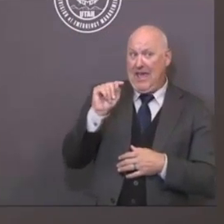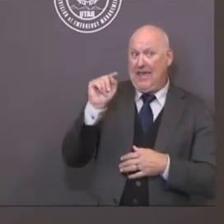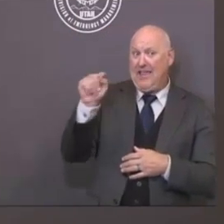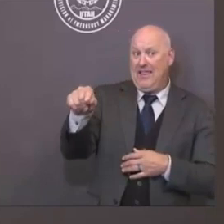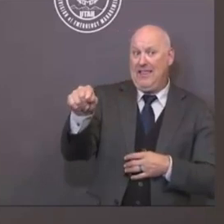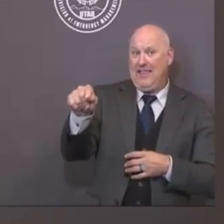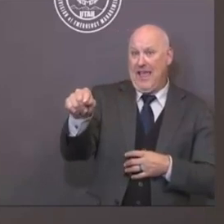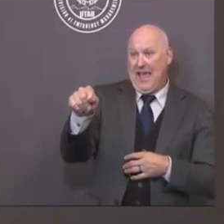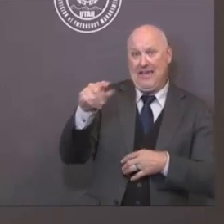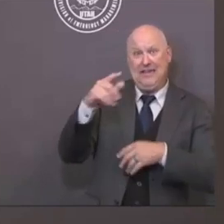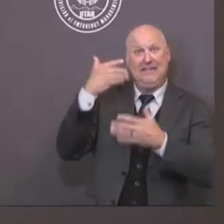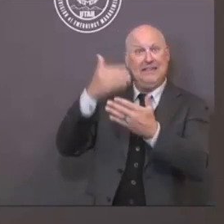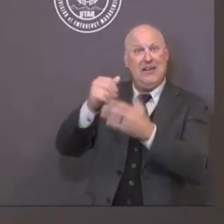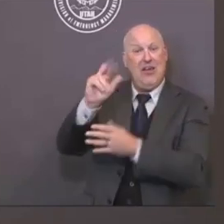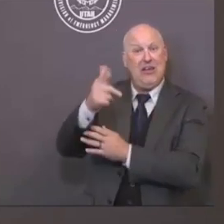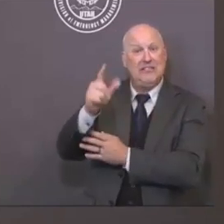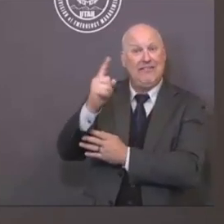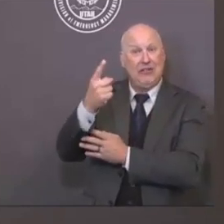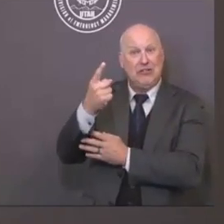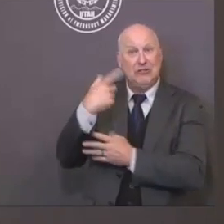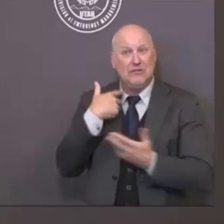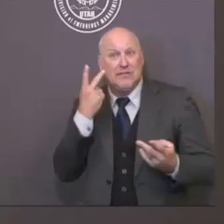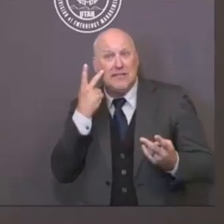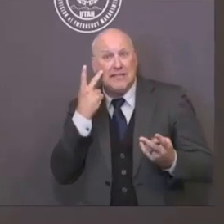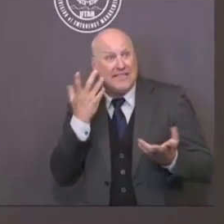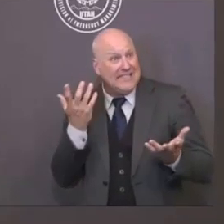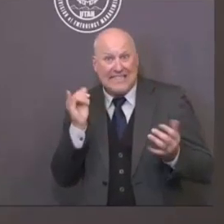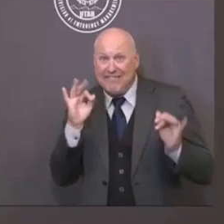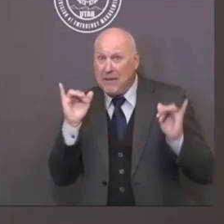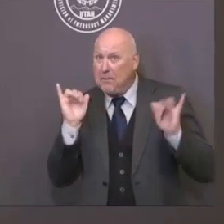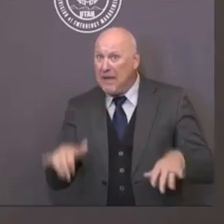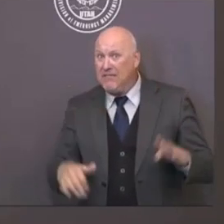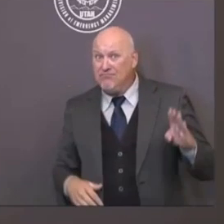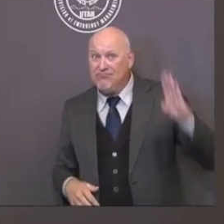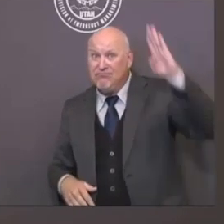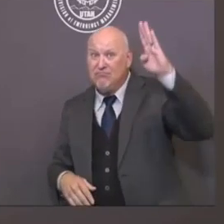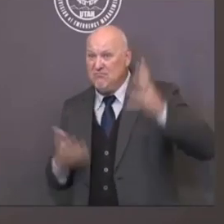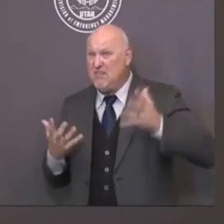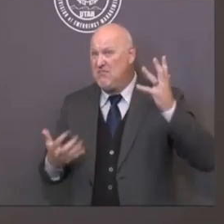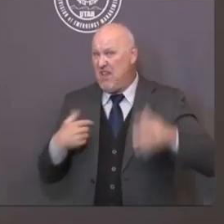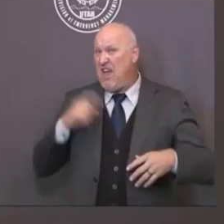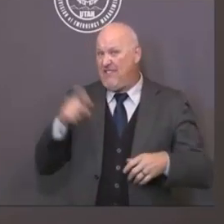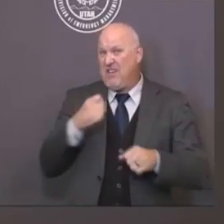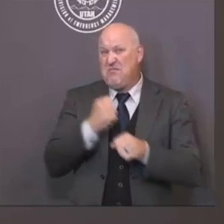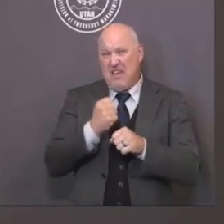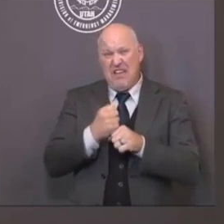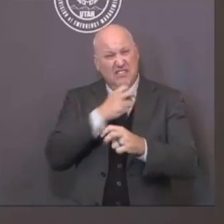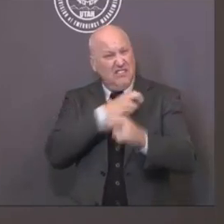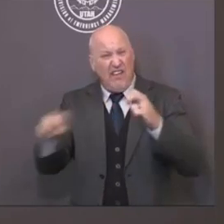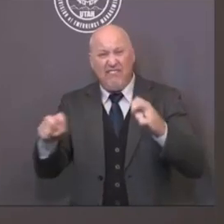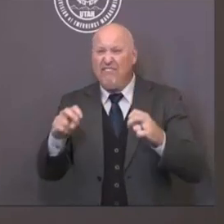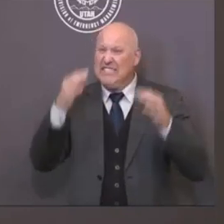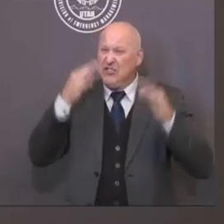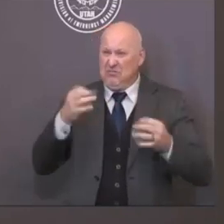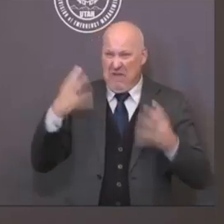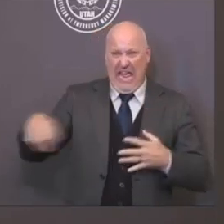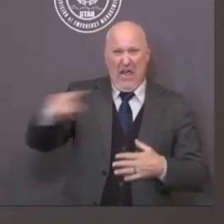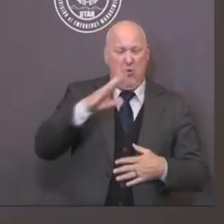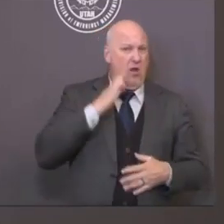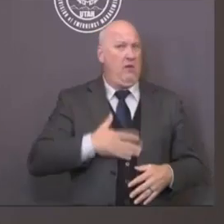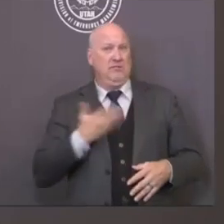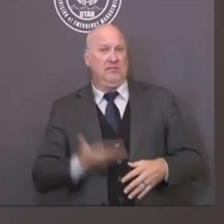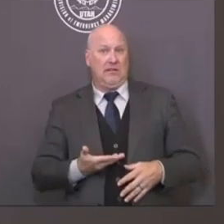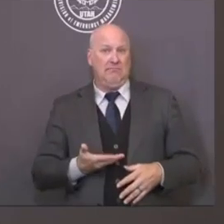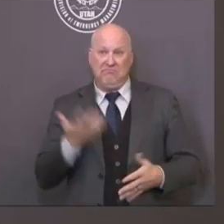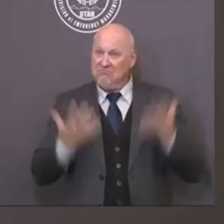do we, in fact, roll back the economy, go from yellow to orange, for example, or mandating the use